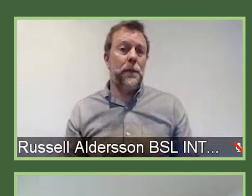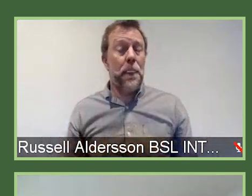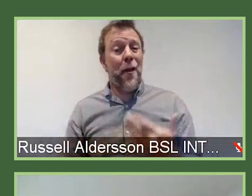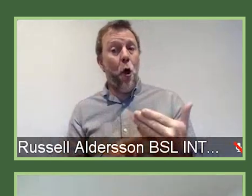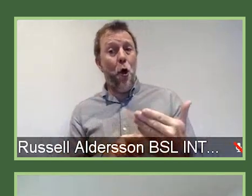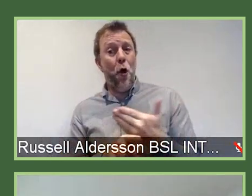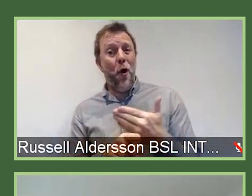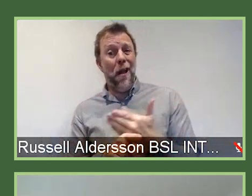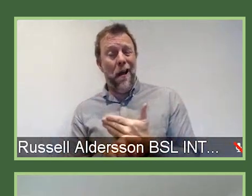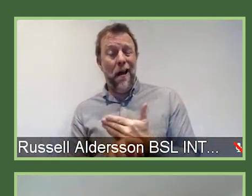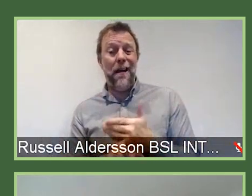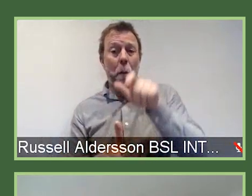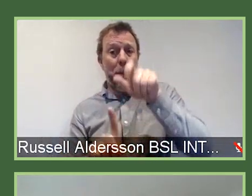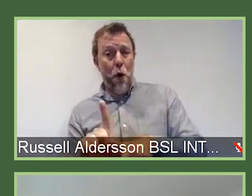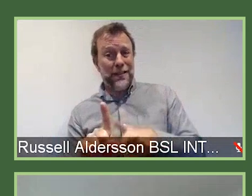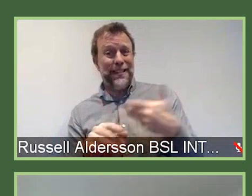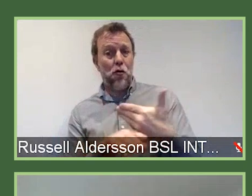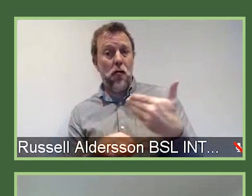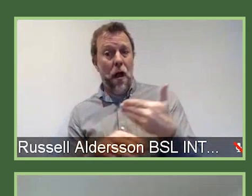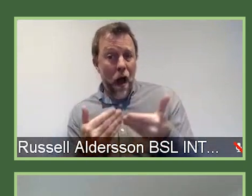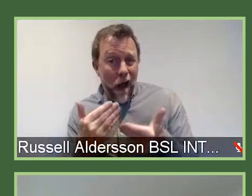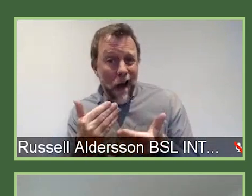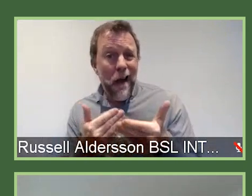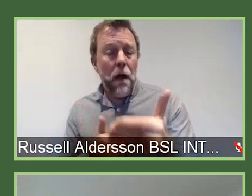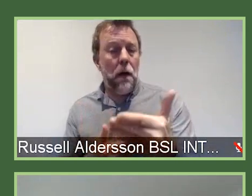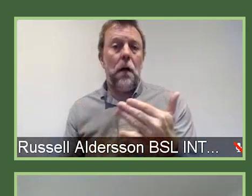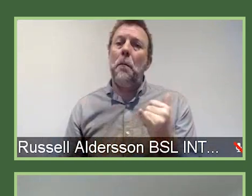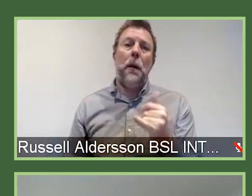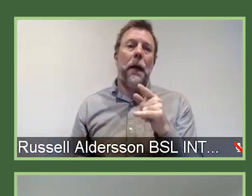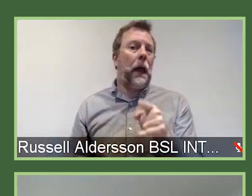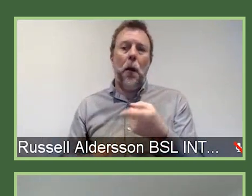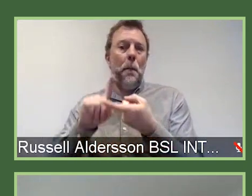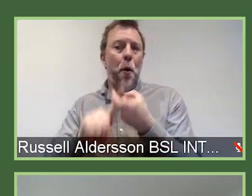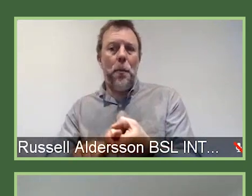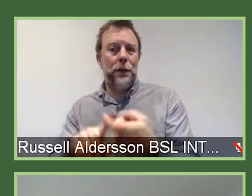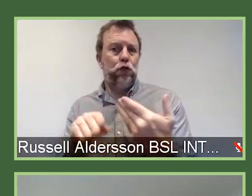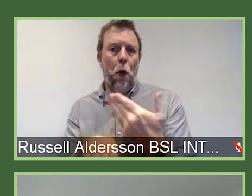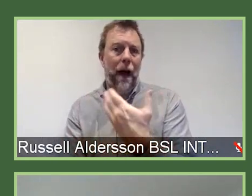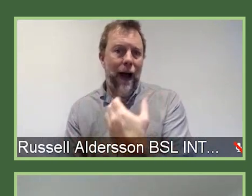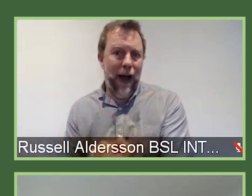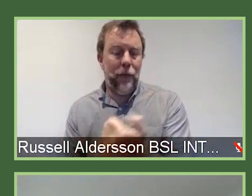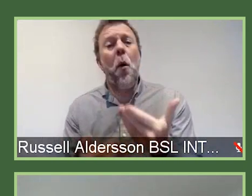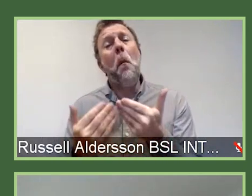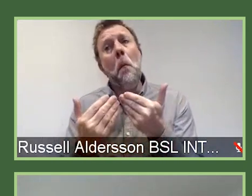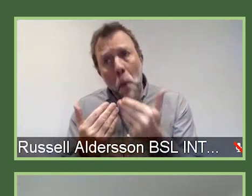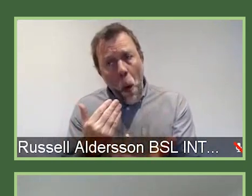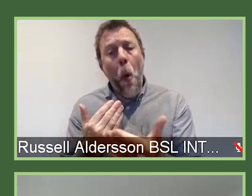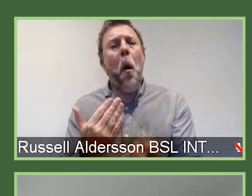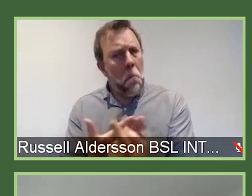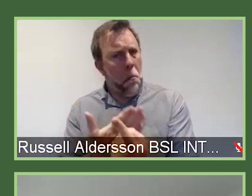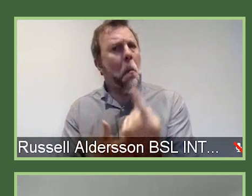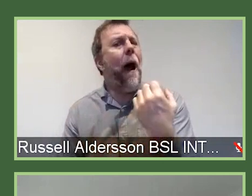their career, people may be in a permanent position. And this can be more typical in the social sciences,